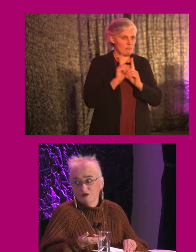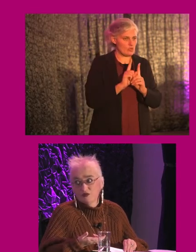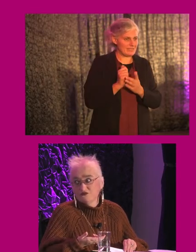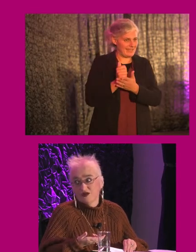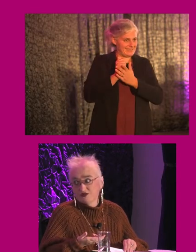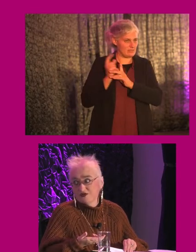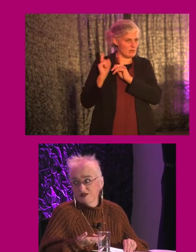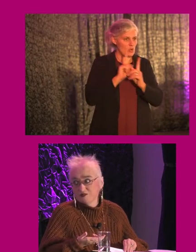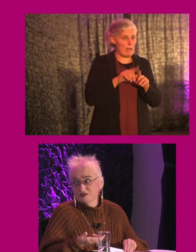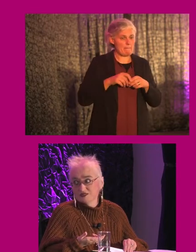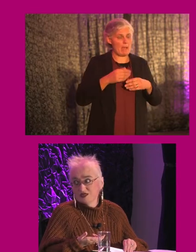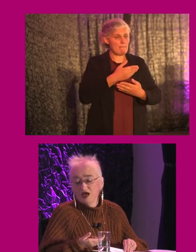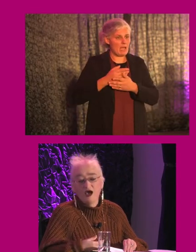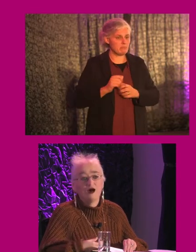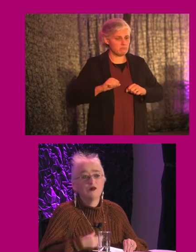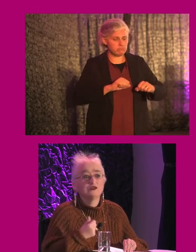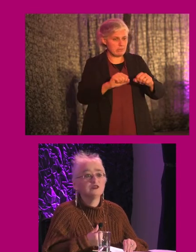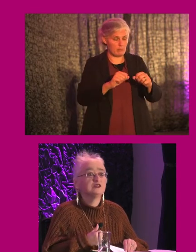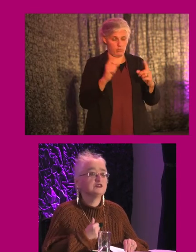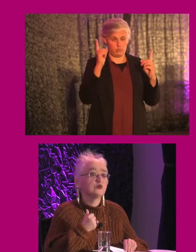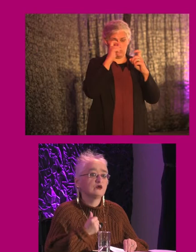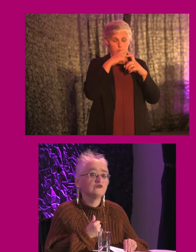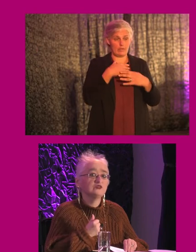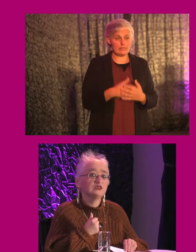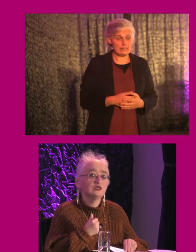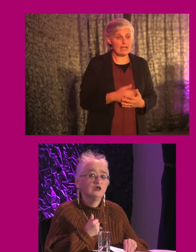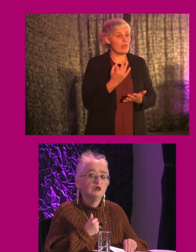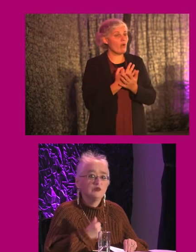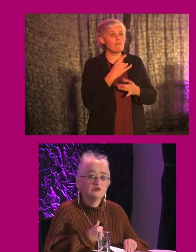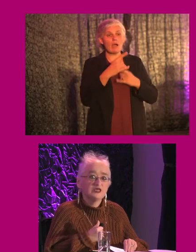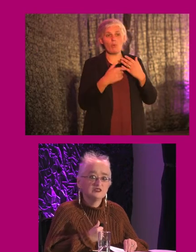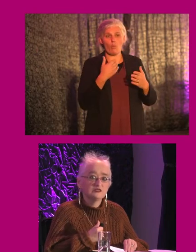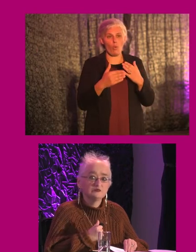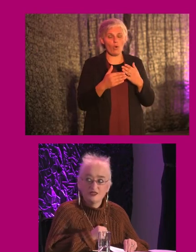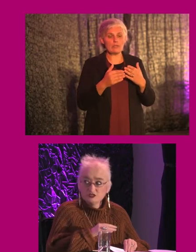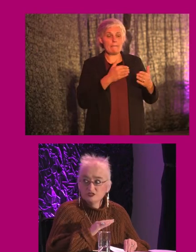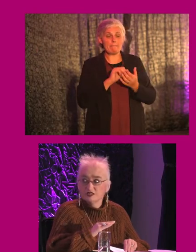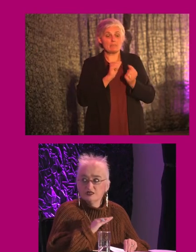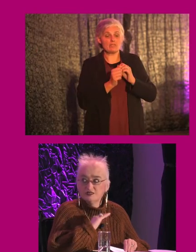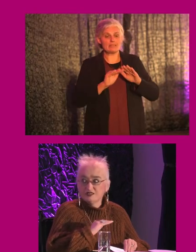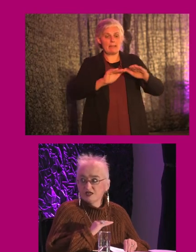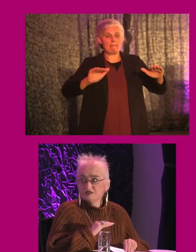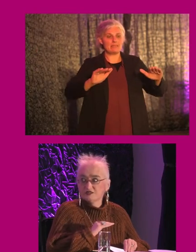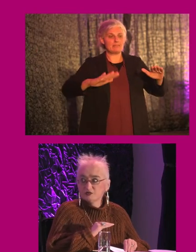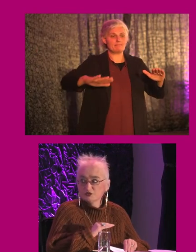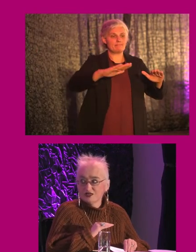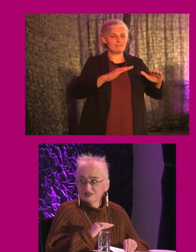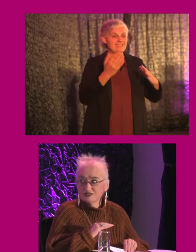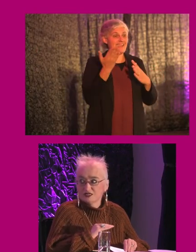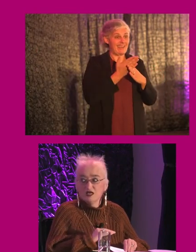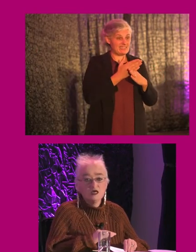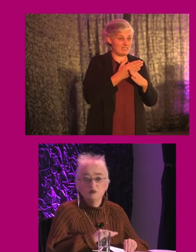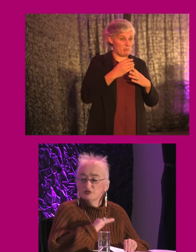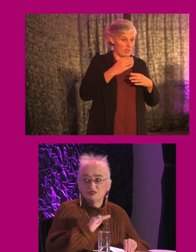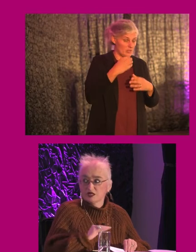we were very, very limited. And the other thing is quite often the baby changing bench is in the accessible toilet,